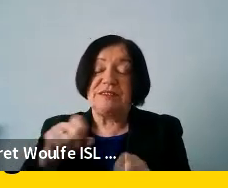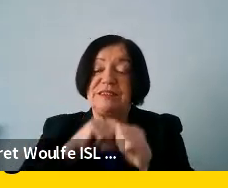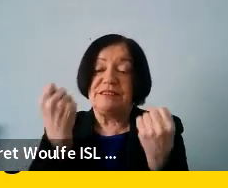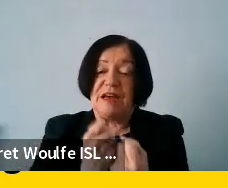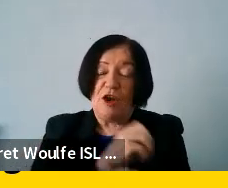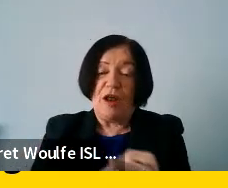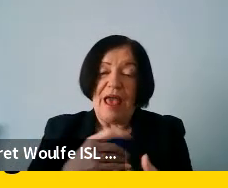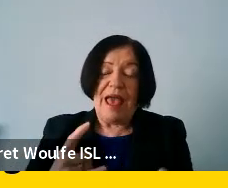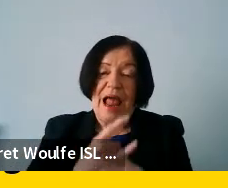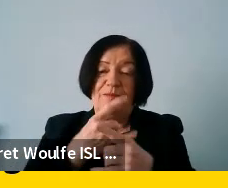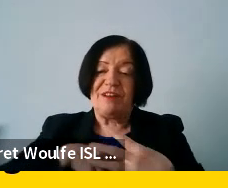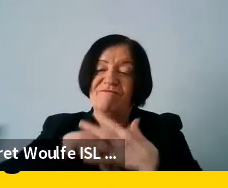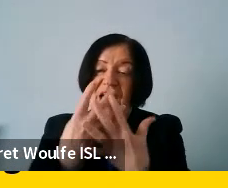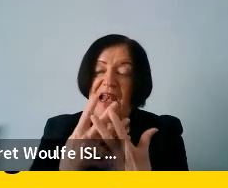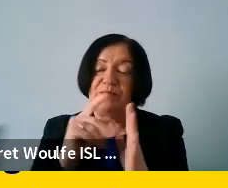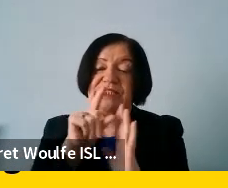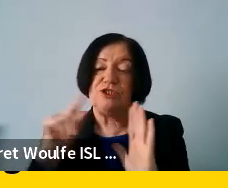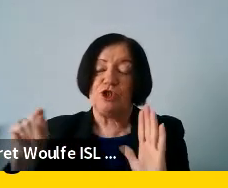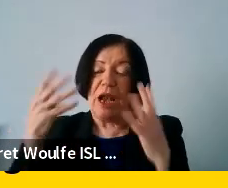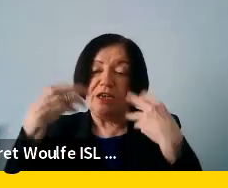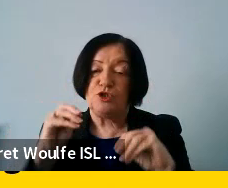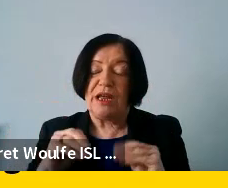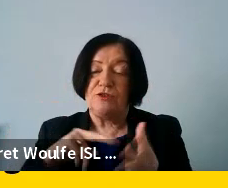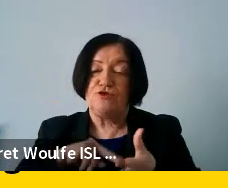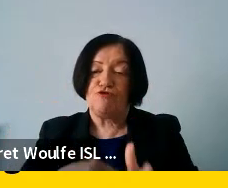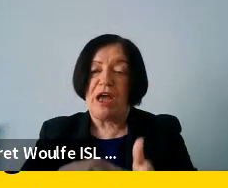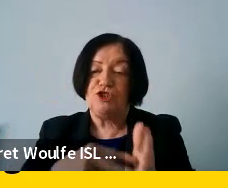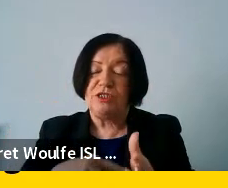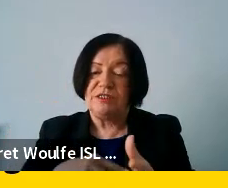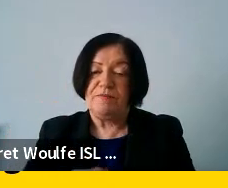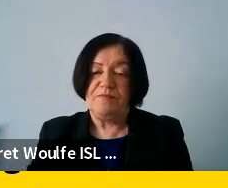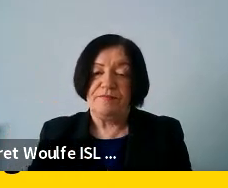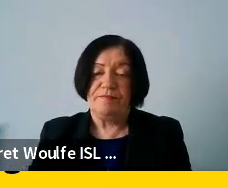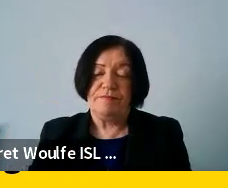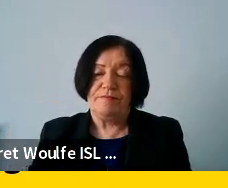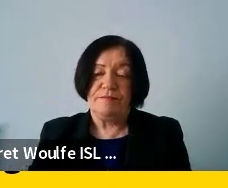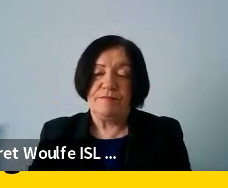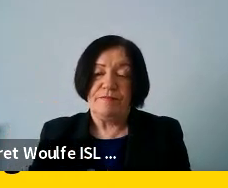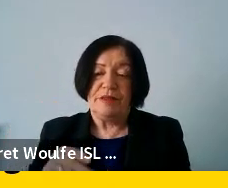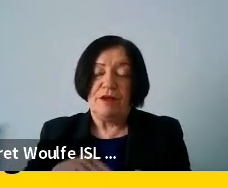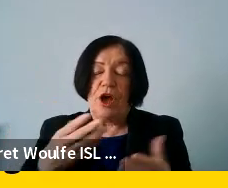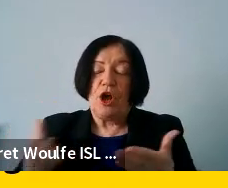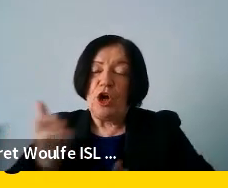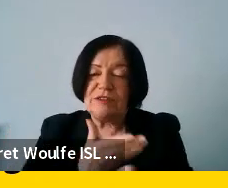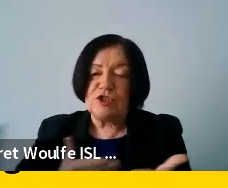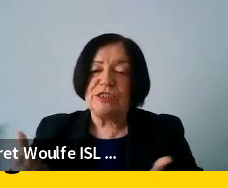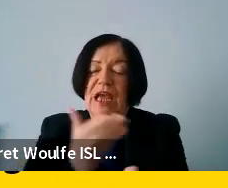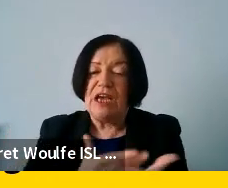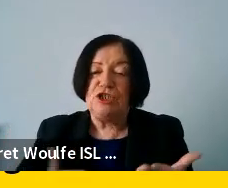help develop these digital, um, education strategies. more consultations